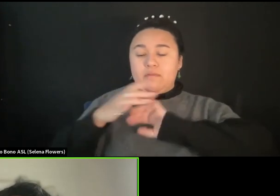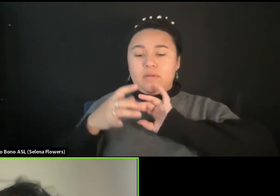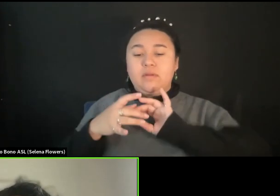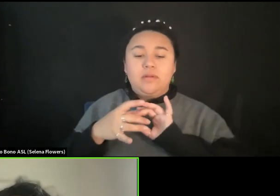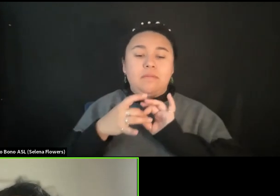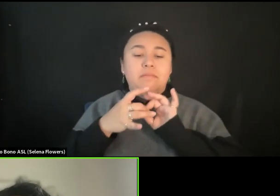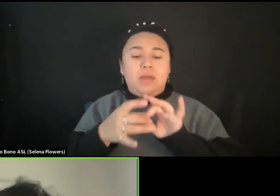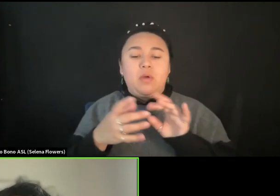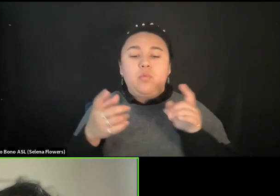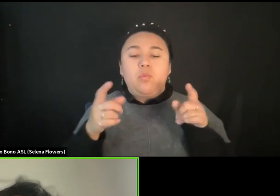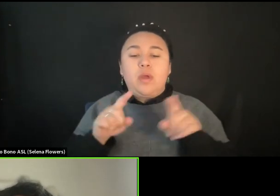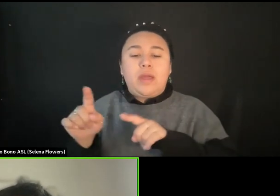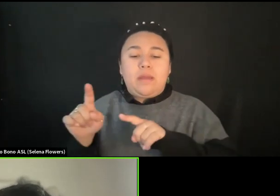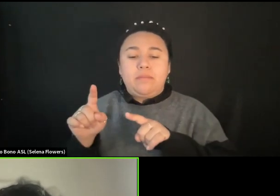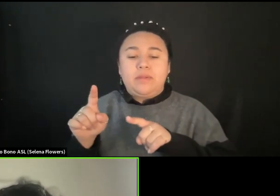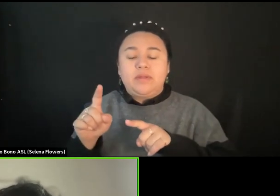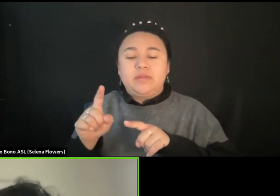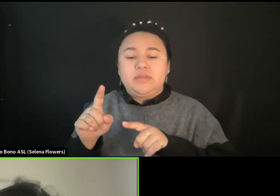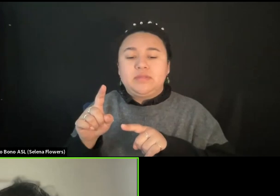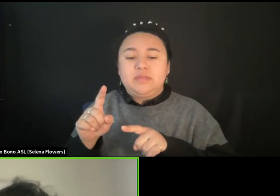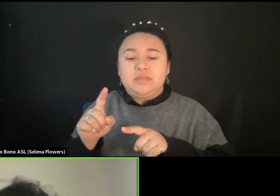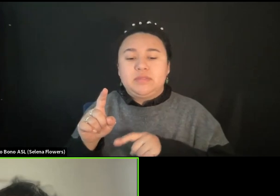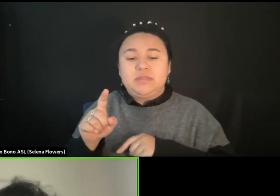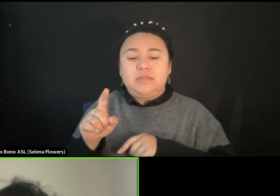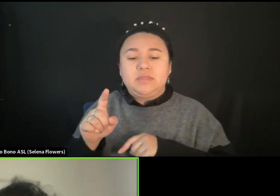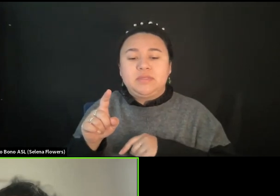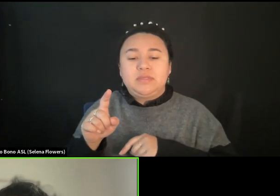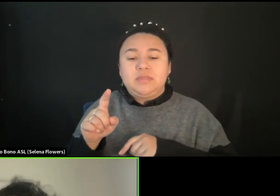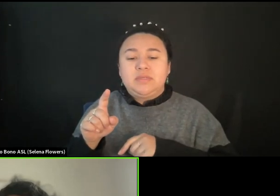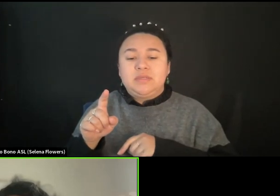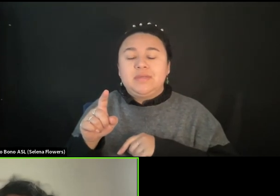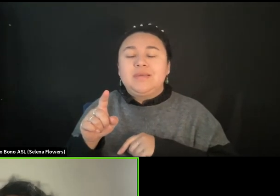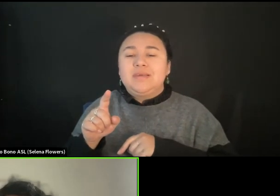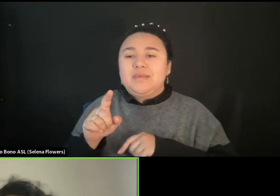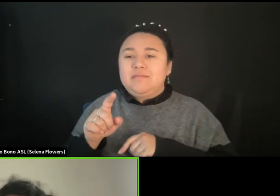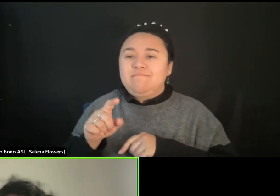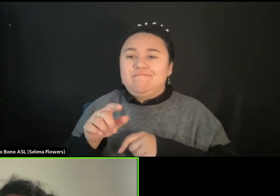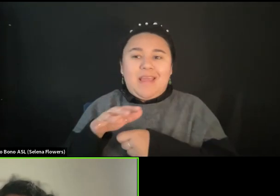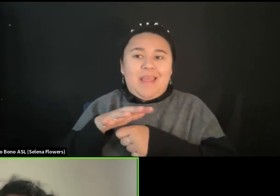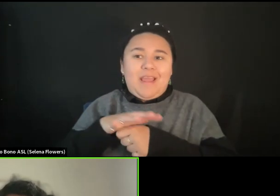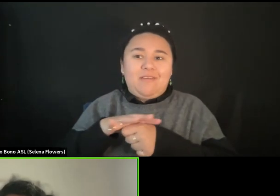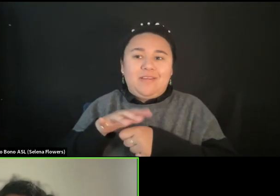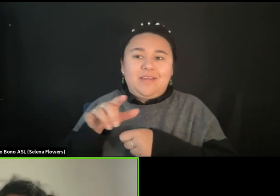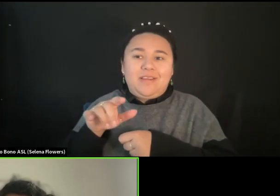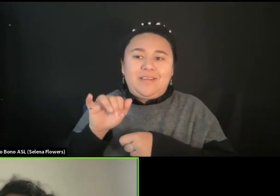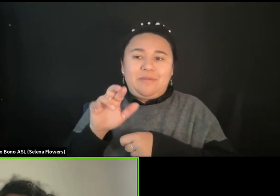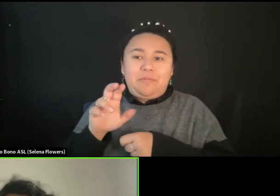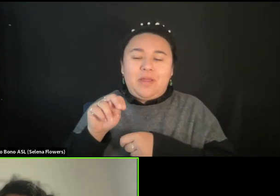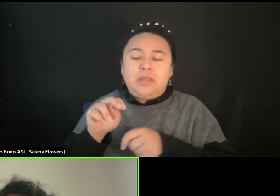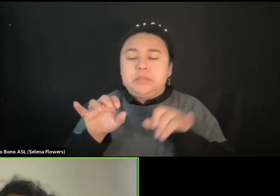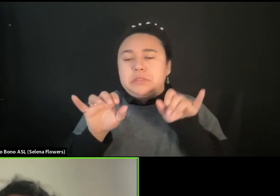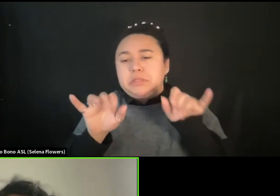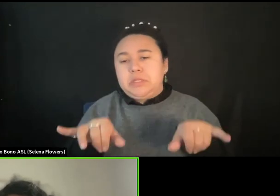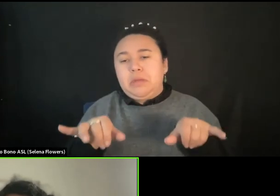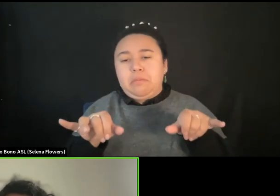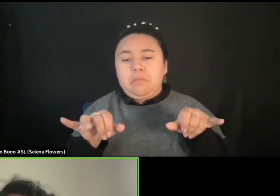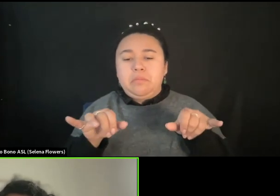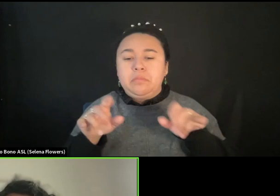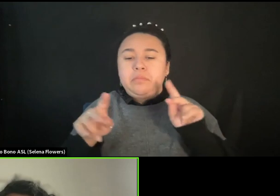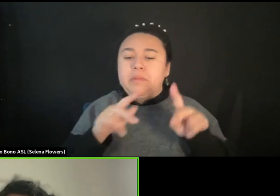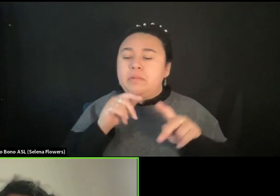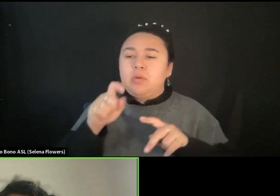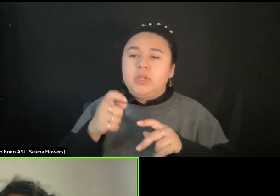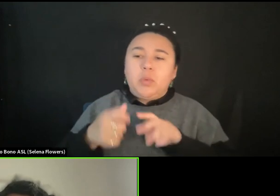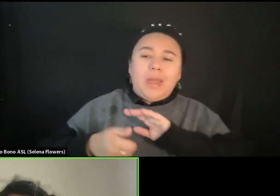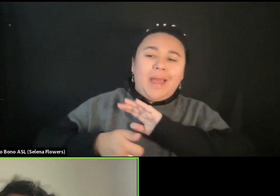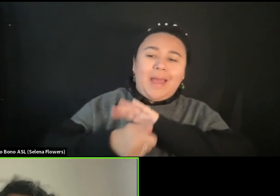happened in a series made in Iran is the same. People don't need things to go undercover. People